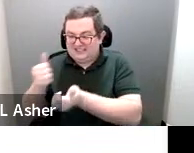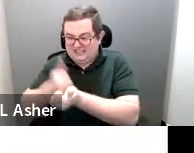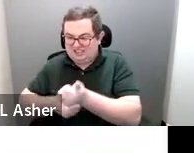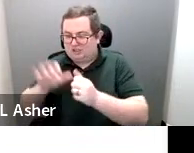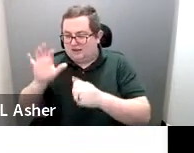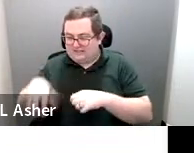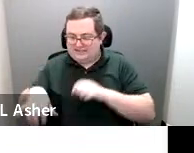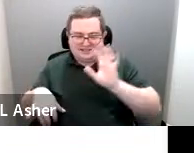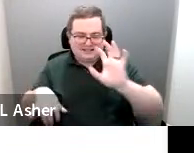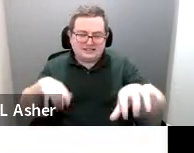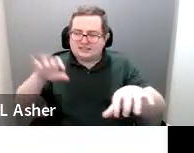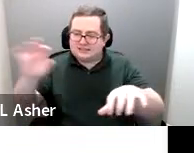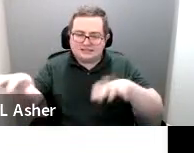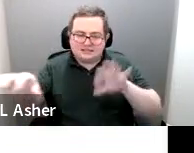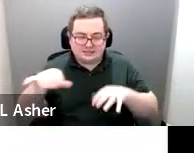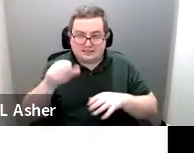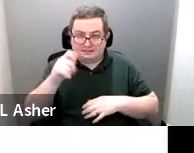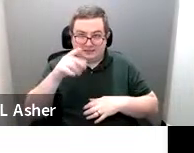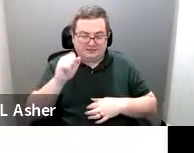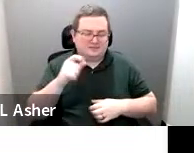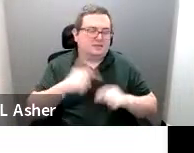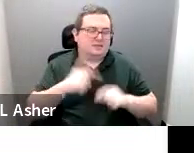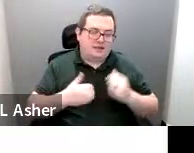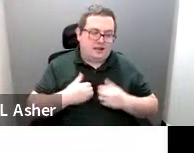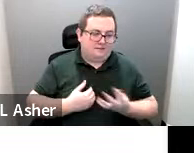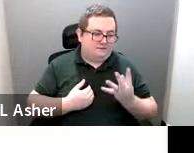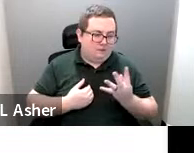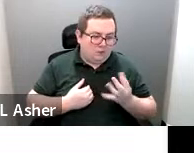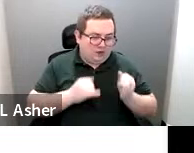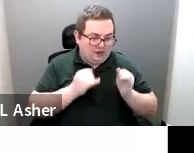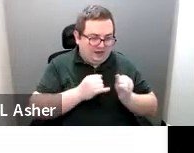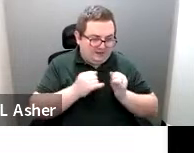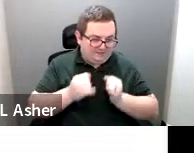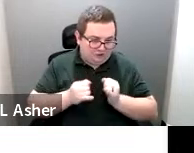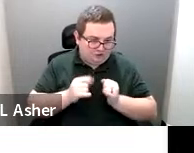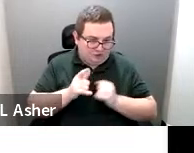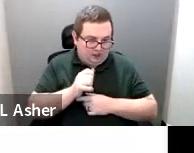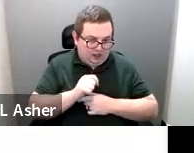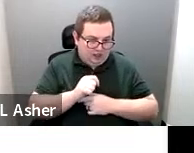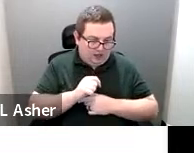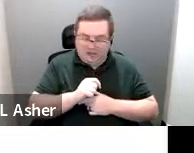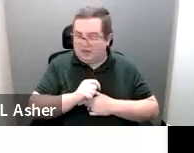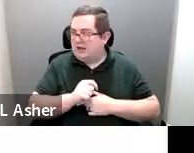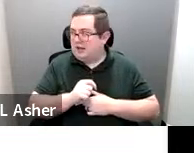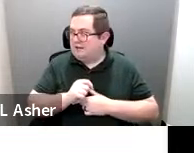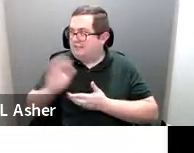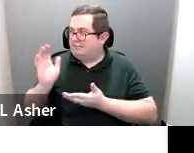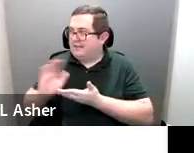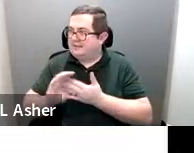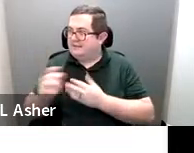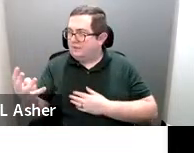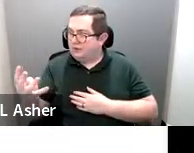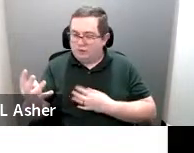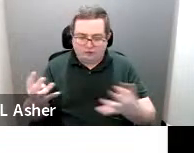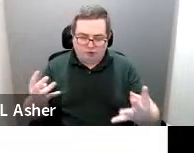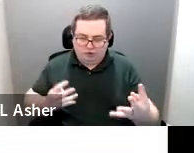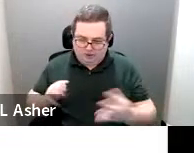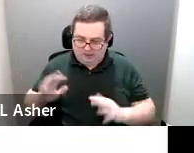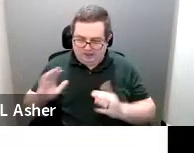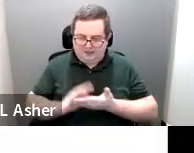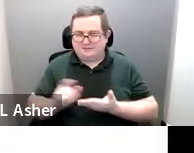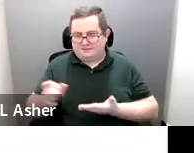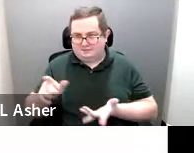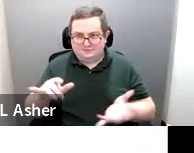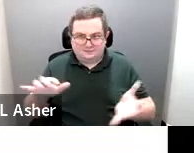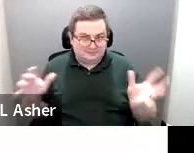spaces. You can't have four individual lots that all have less than four spaces. Those would